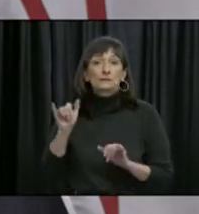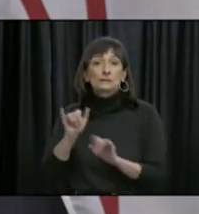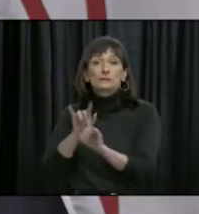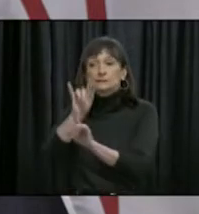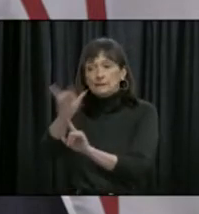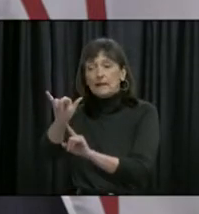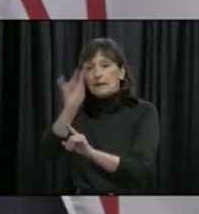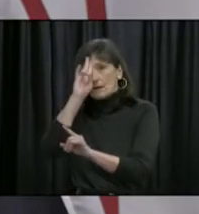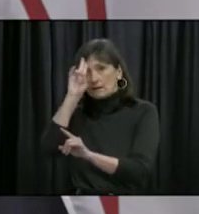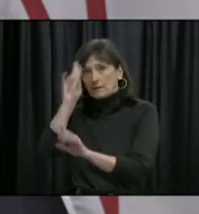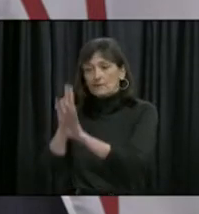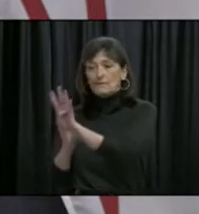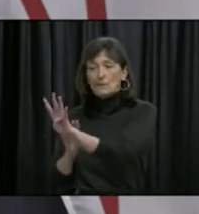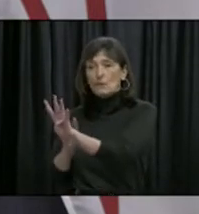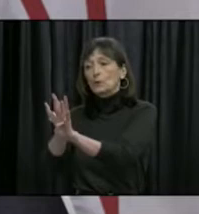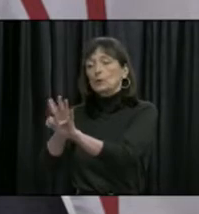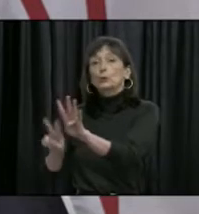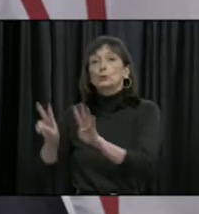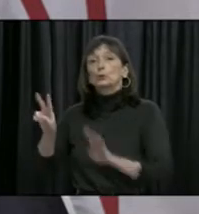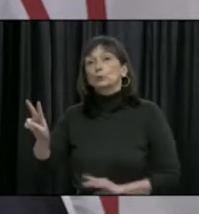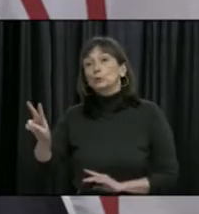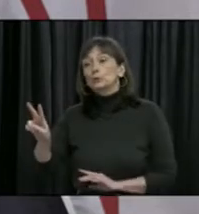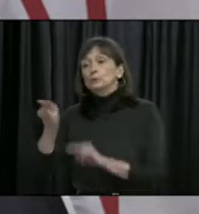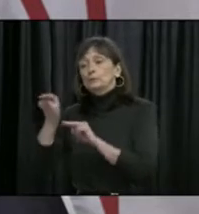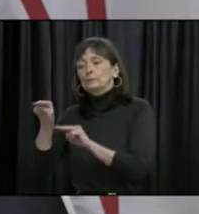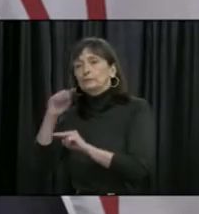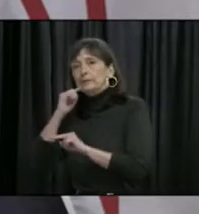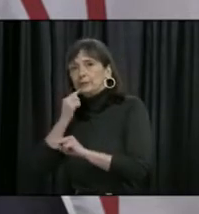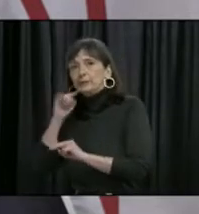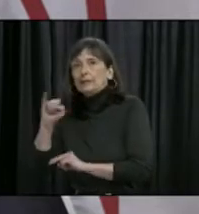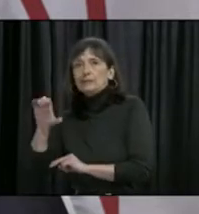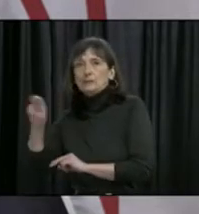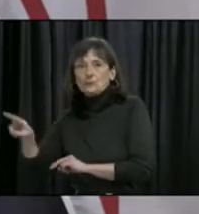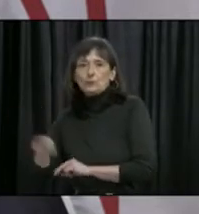due to the virus, and of those, two are in intensive care.